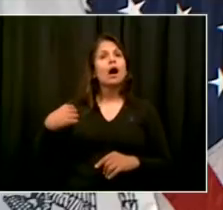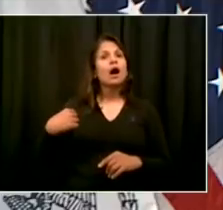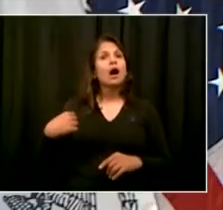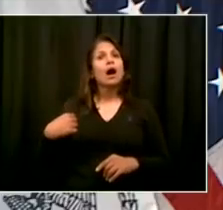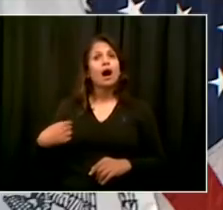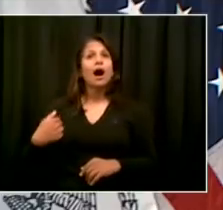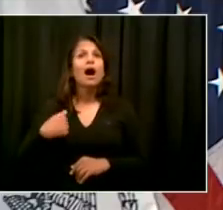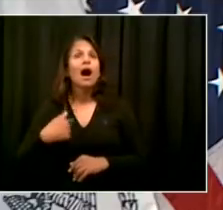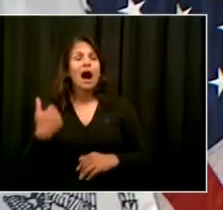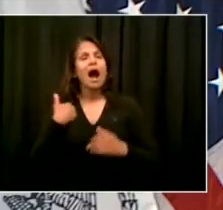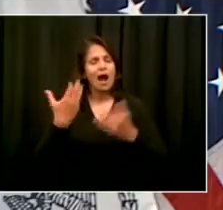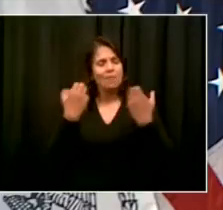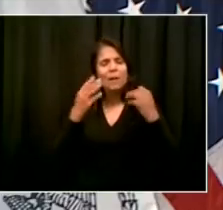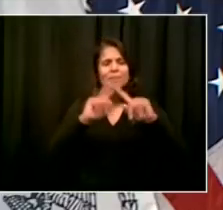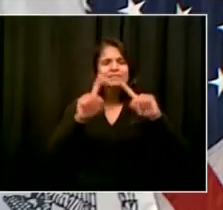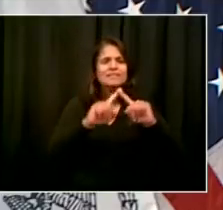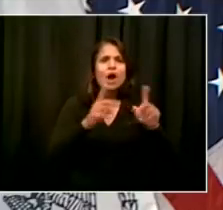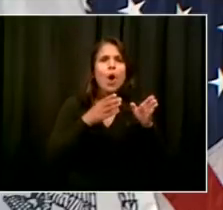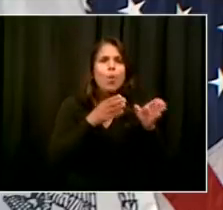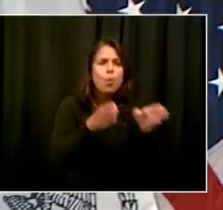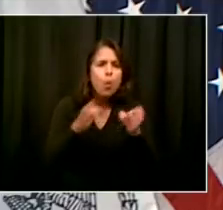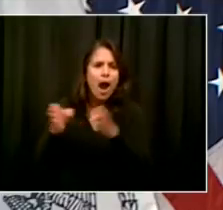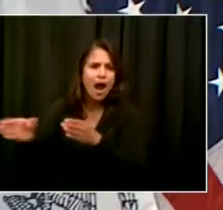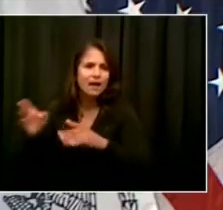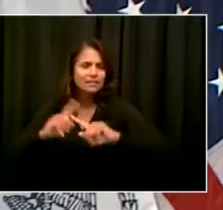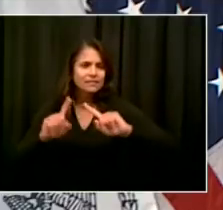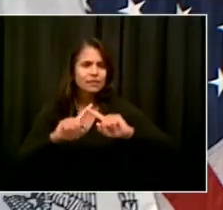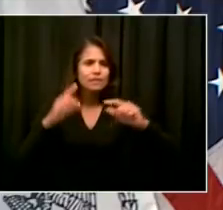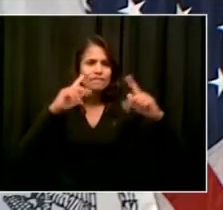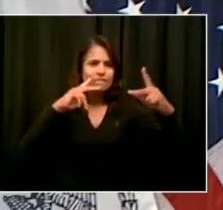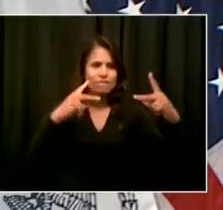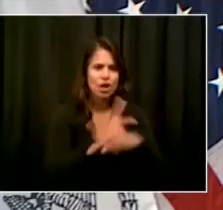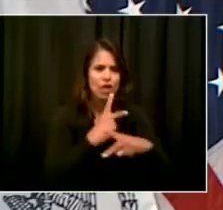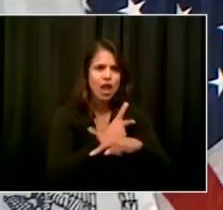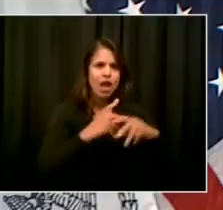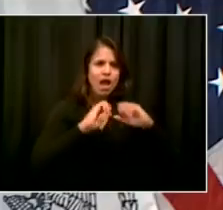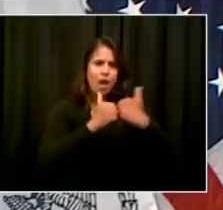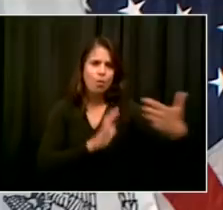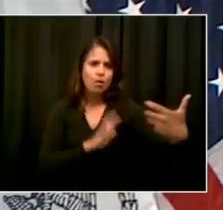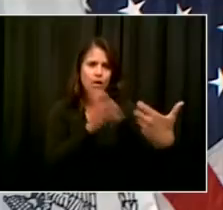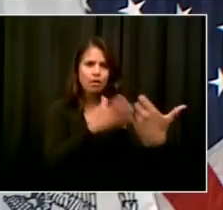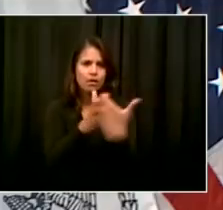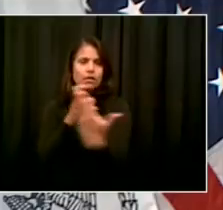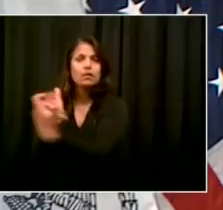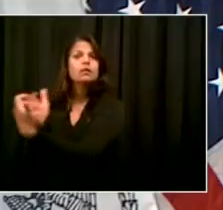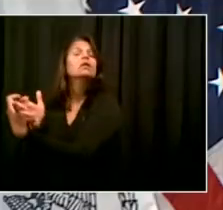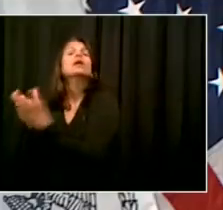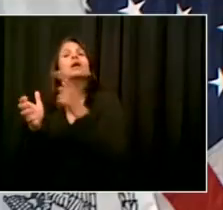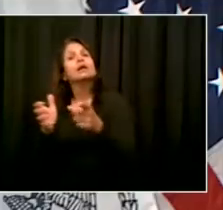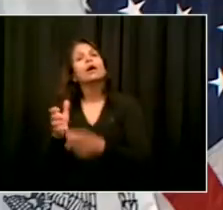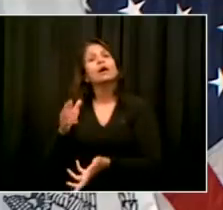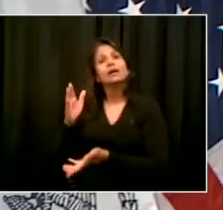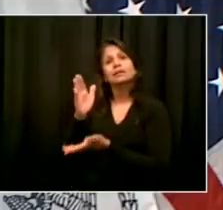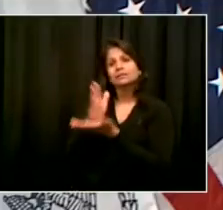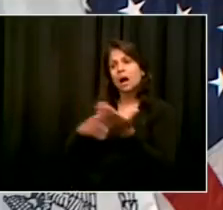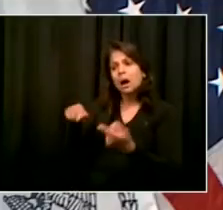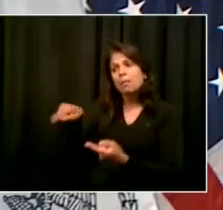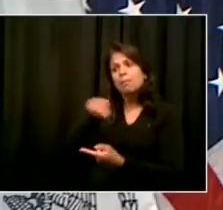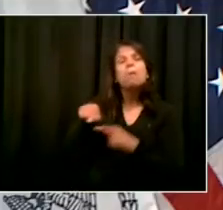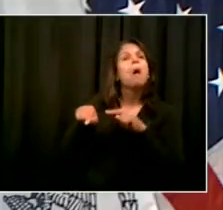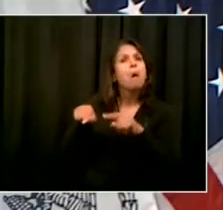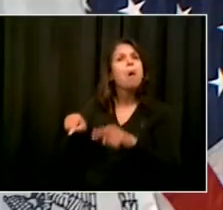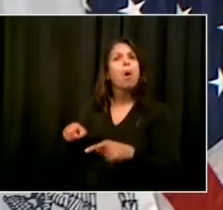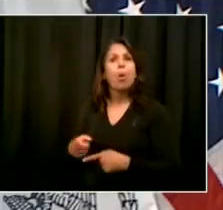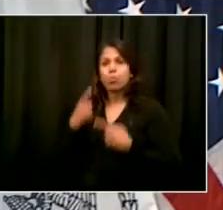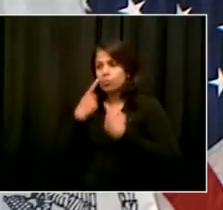it will be more live type education. Sometimes it'll be something that's a different type of approach, but that can work really